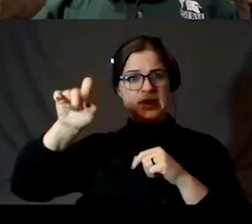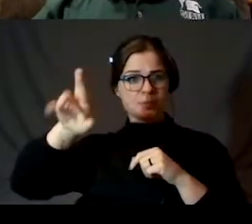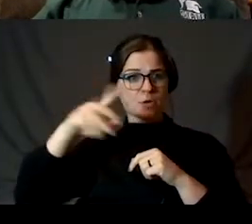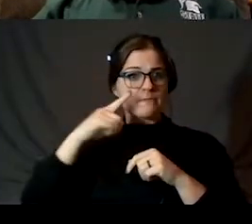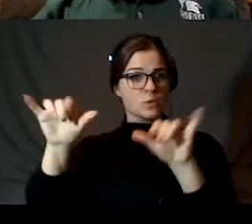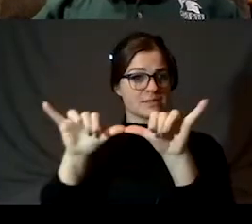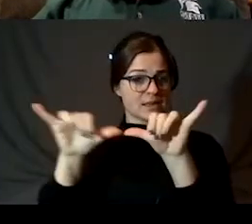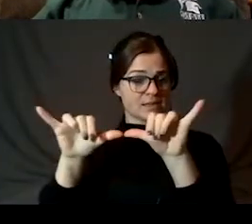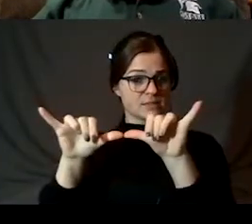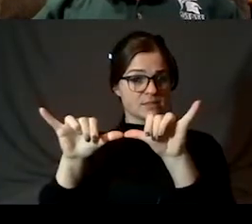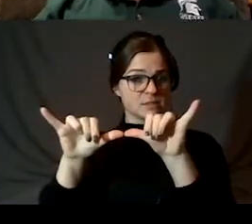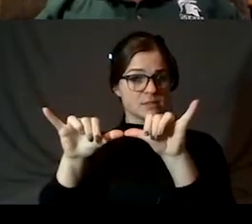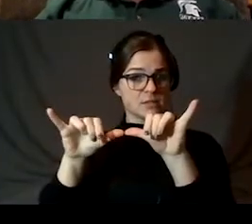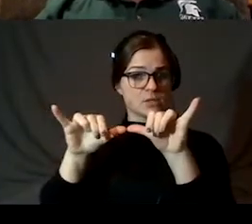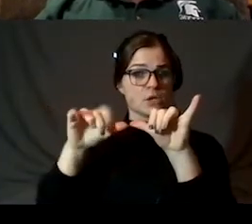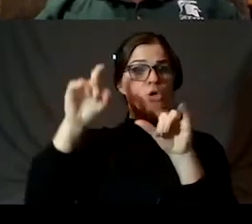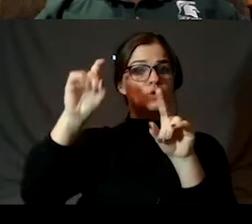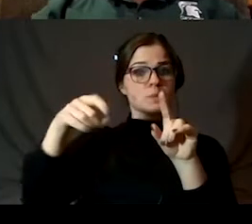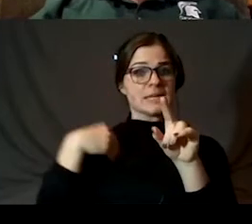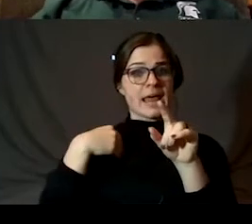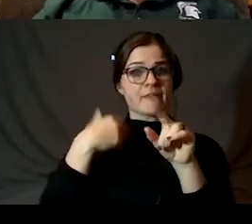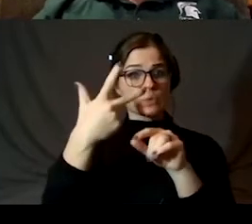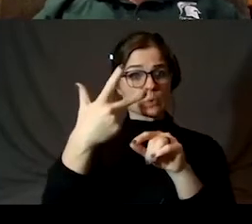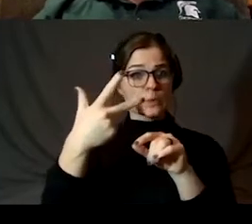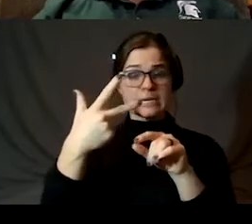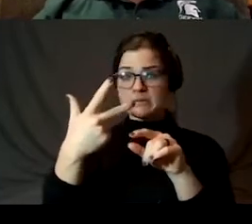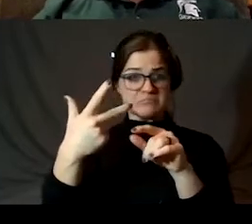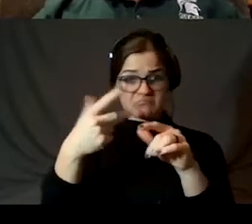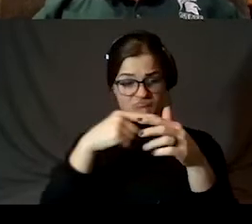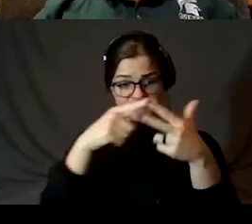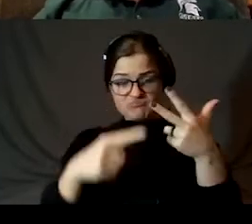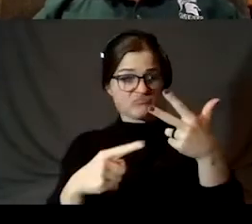So we need to have out of those three, any two of us will give us the third one.